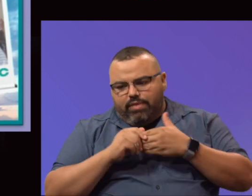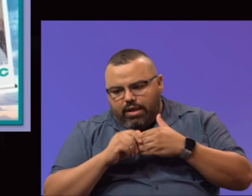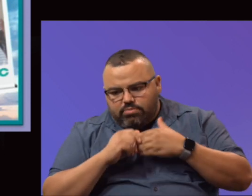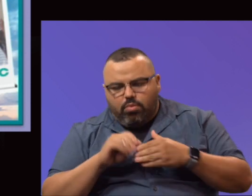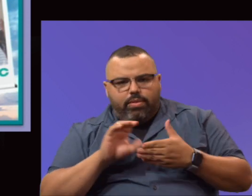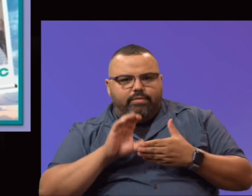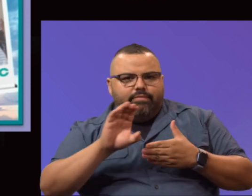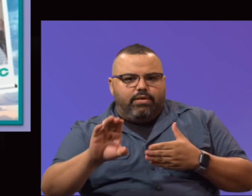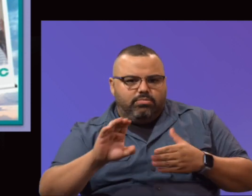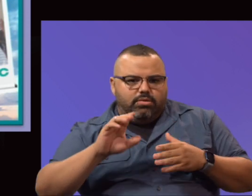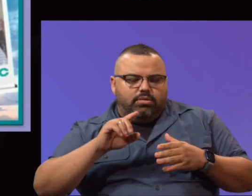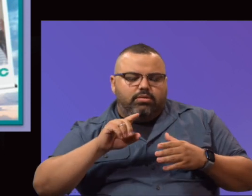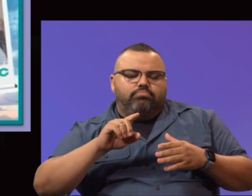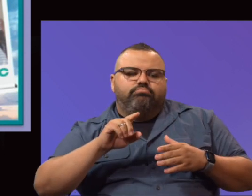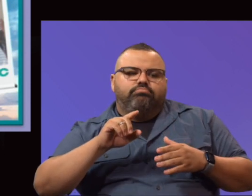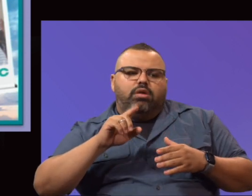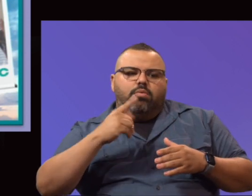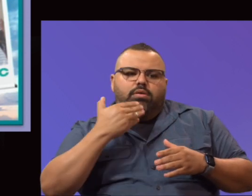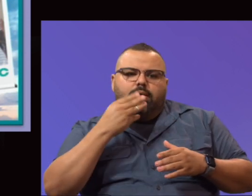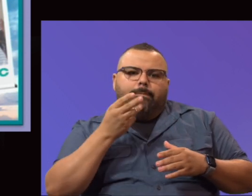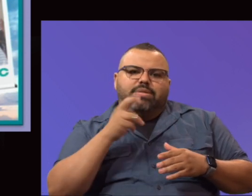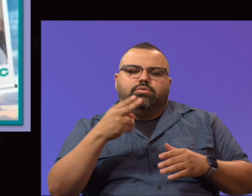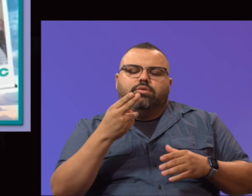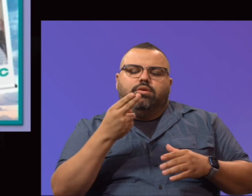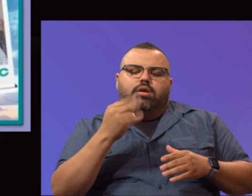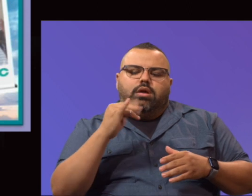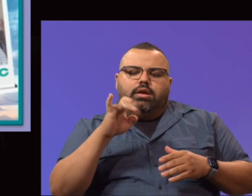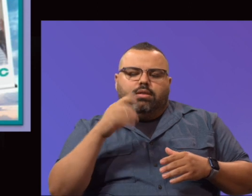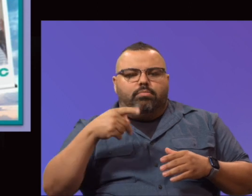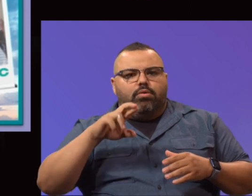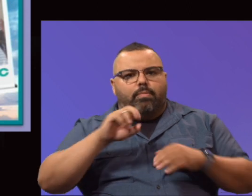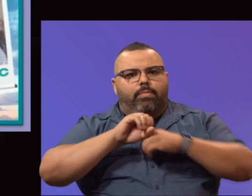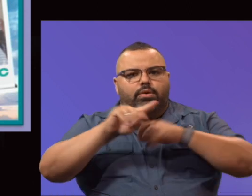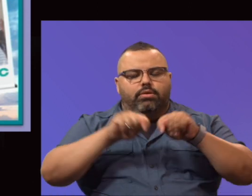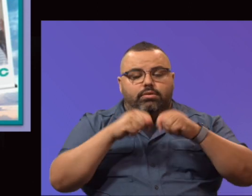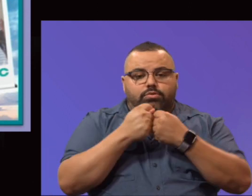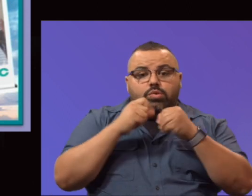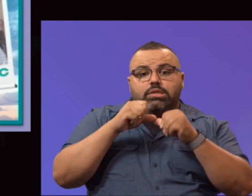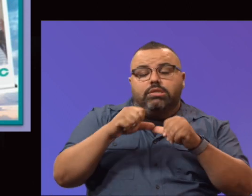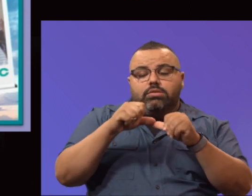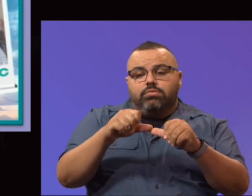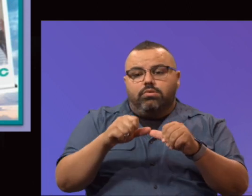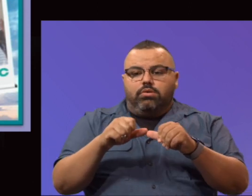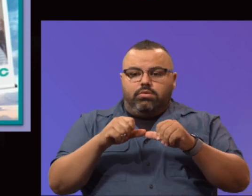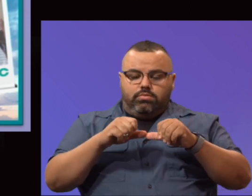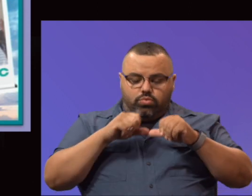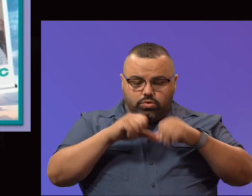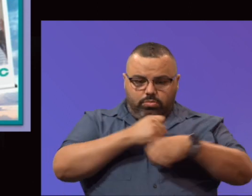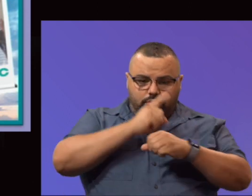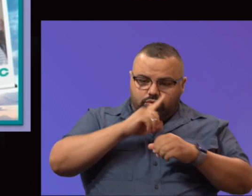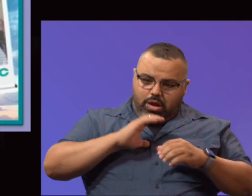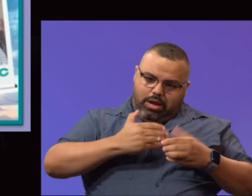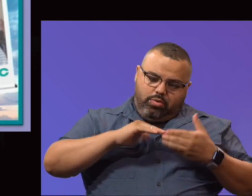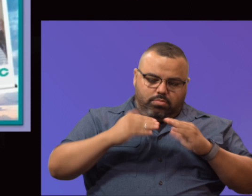for continuing to move forward, continuing to ensure that our community understands the value of higher education, specifically at El